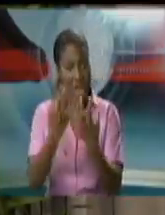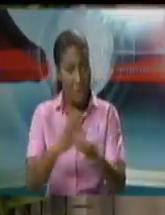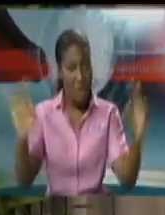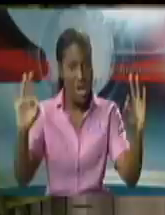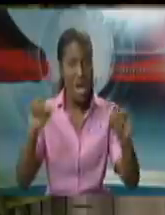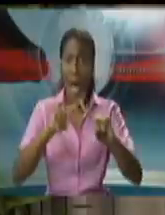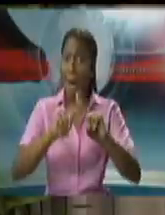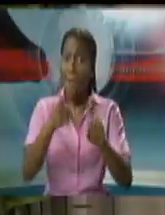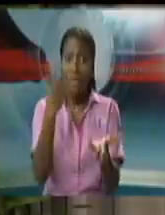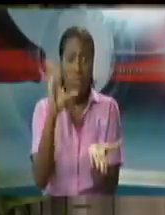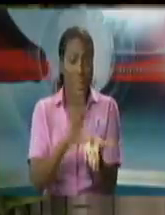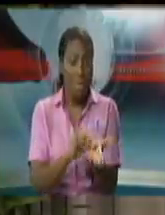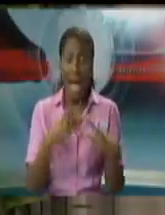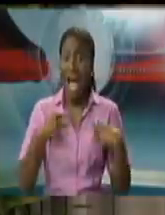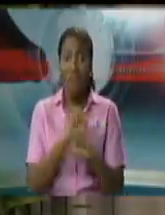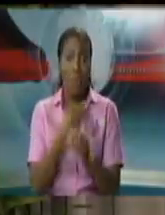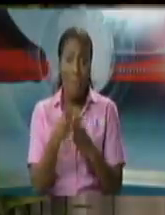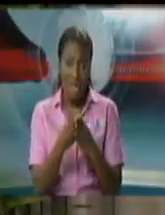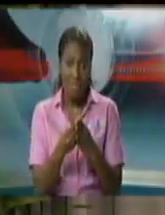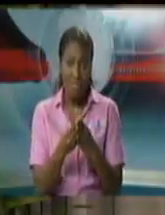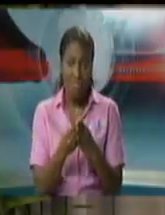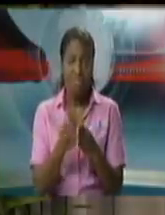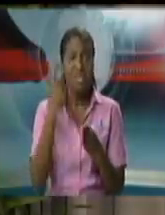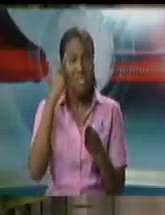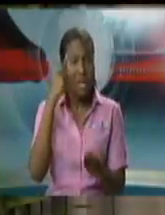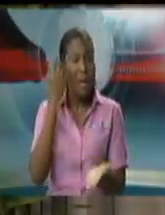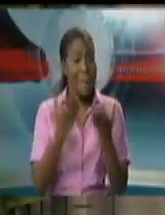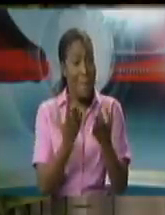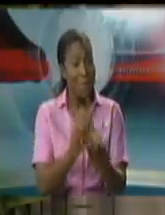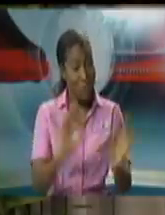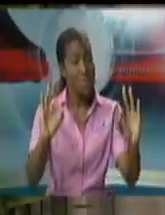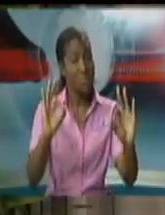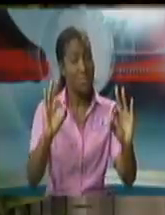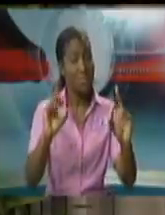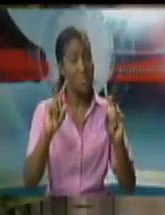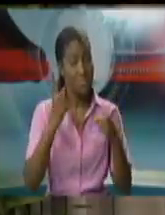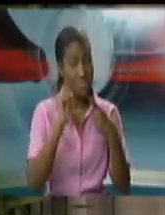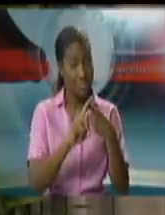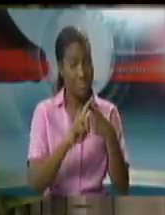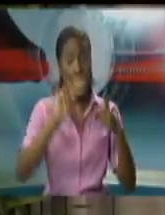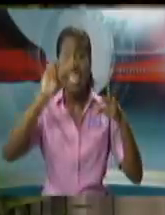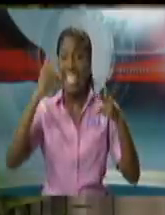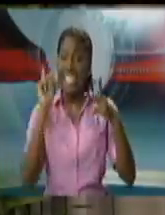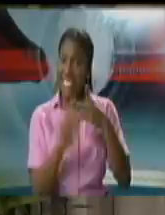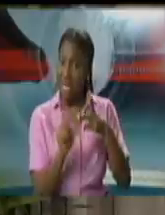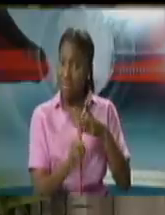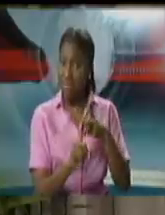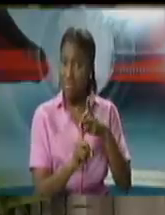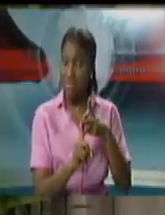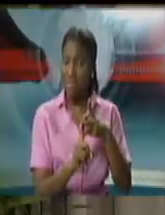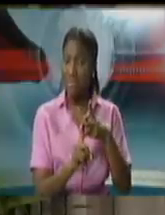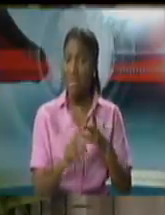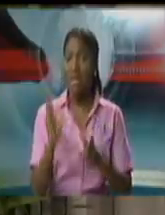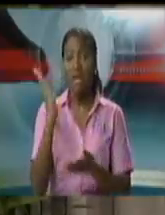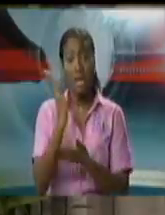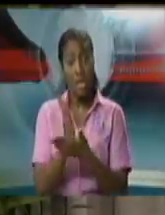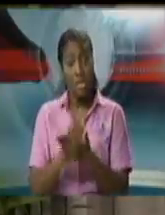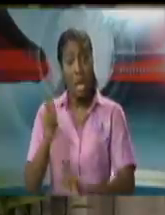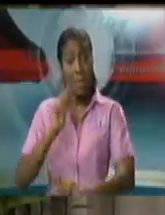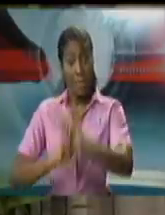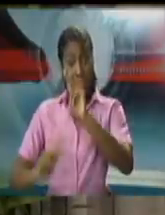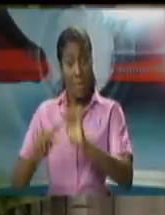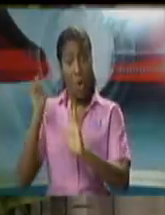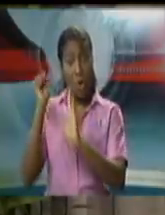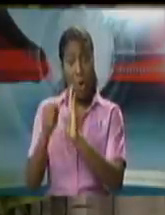conditions of bail. The second category, of course, is people who are convicted. People who are convicted may have appealed and therefore be